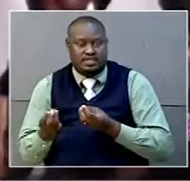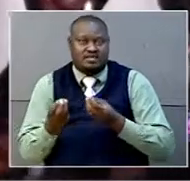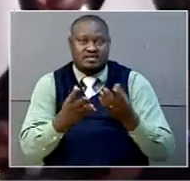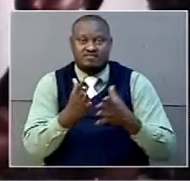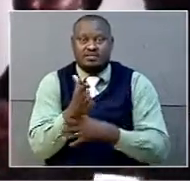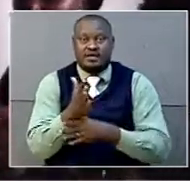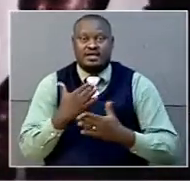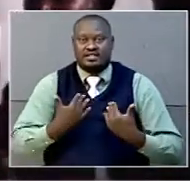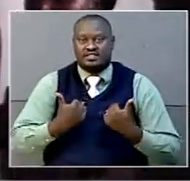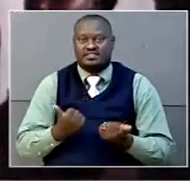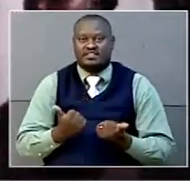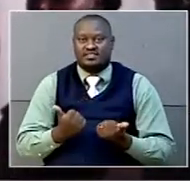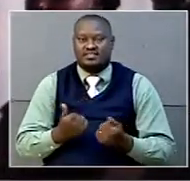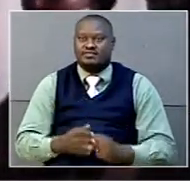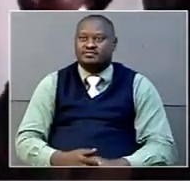Thank you very much.